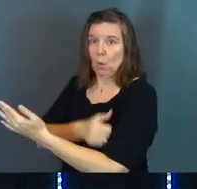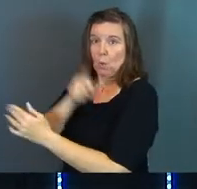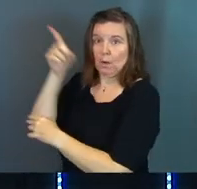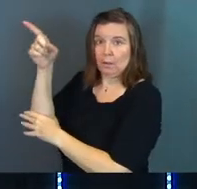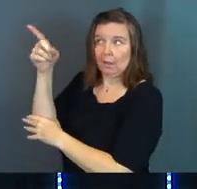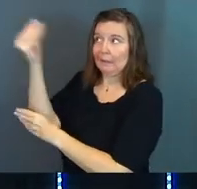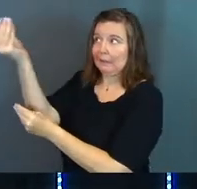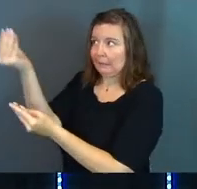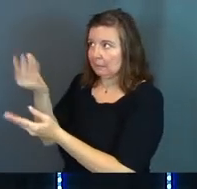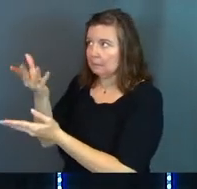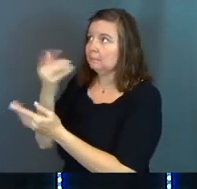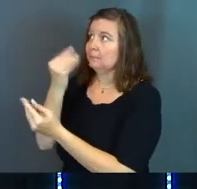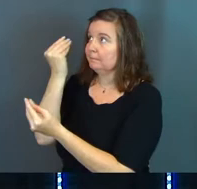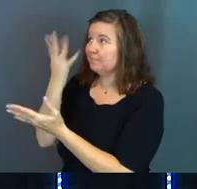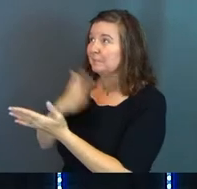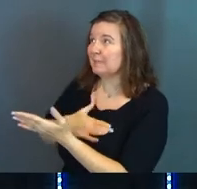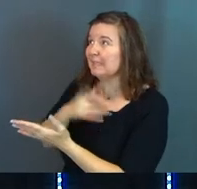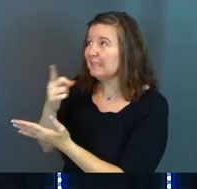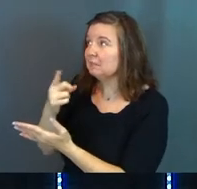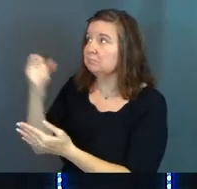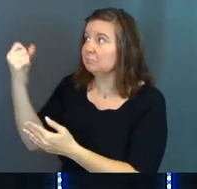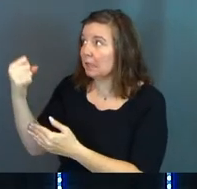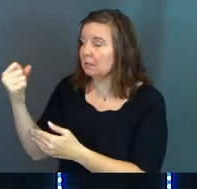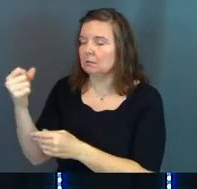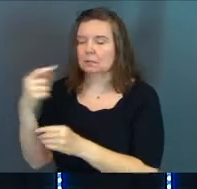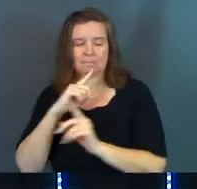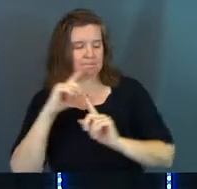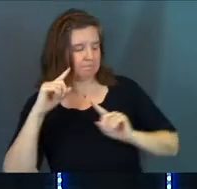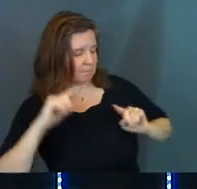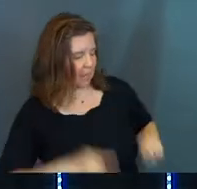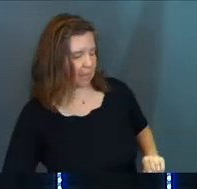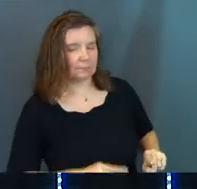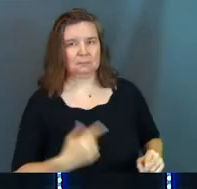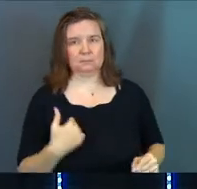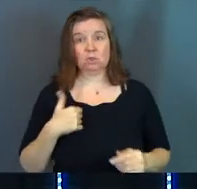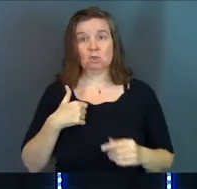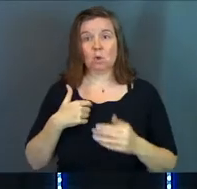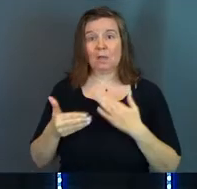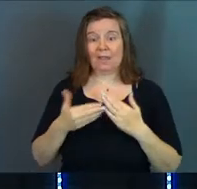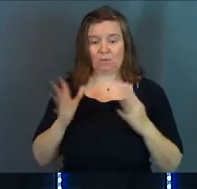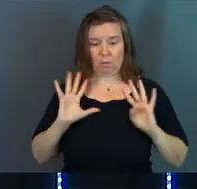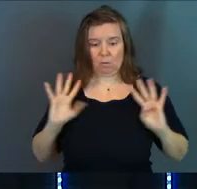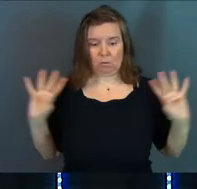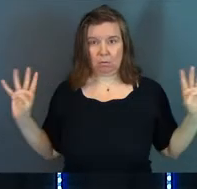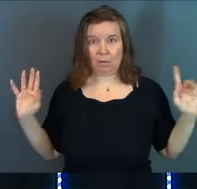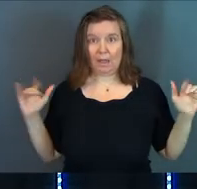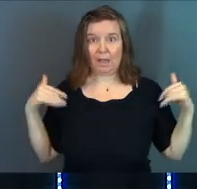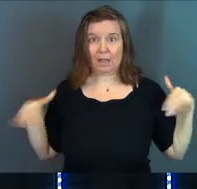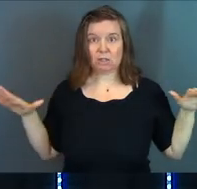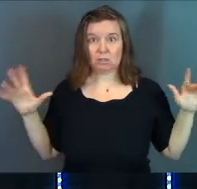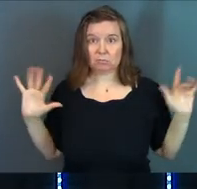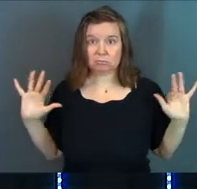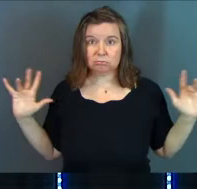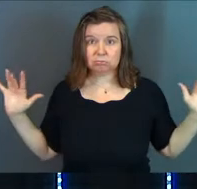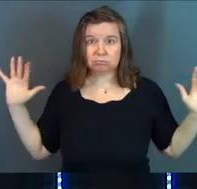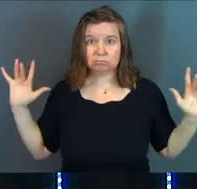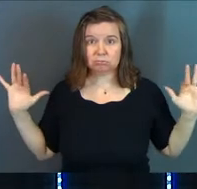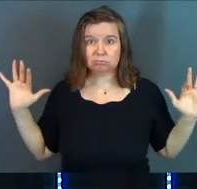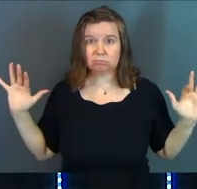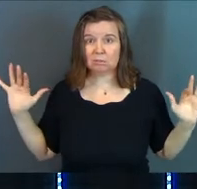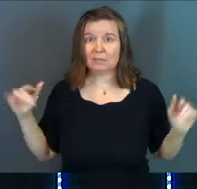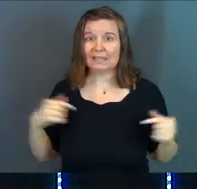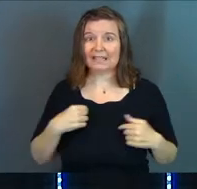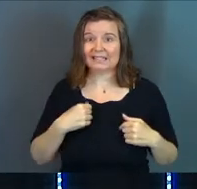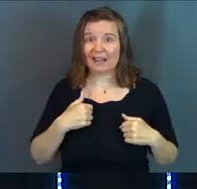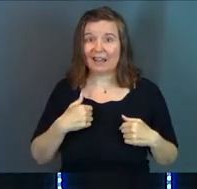the authority tells them what to do. So Elisha, even though he's surrounded by all these angels, he says, God, would you strike all these people blind?